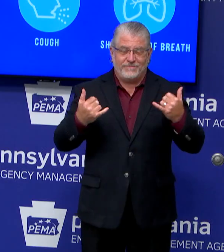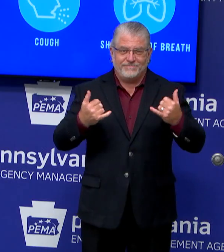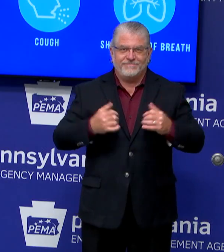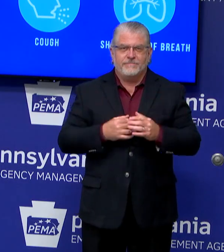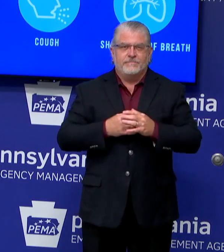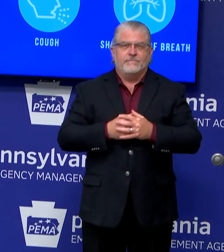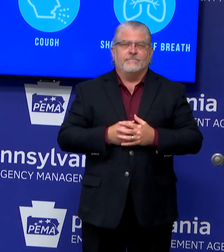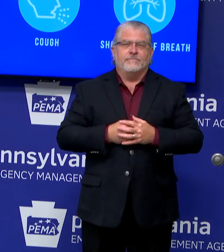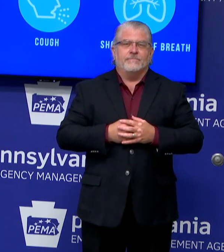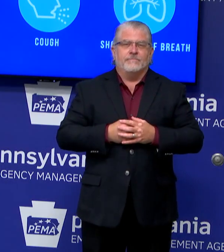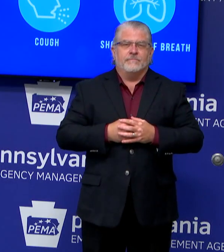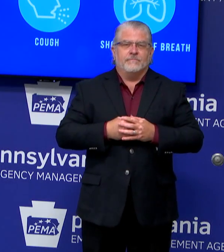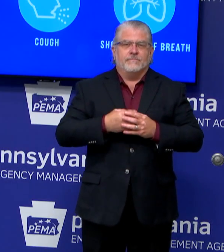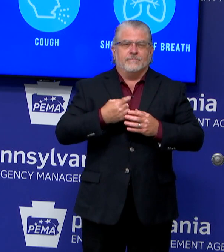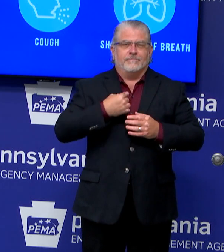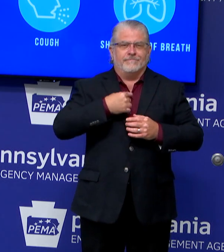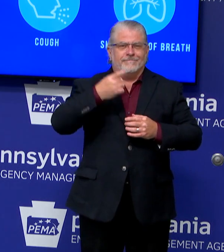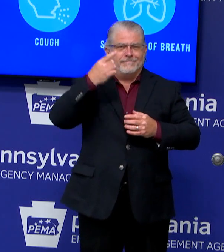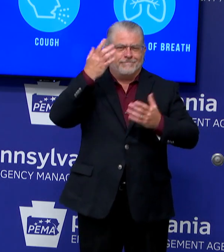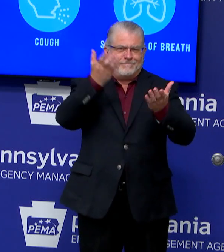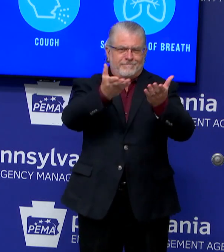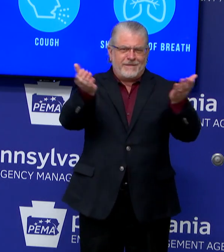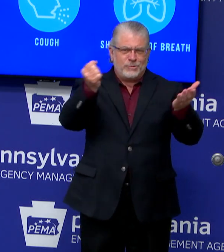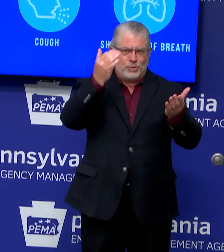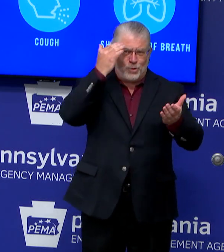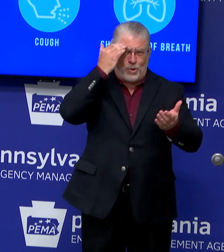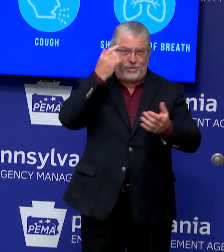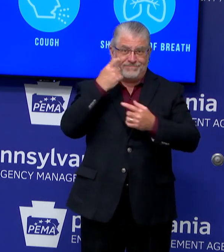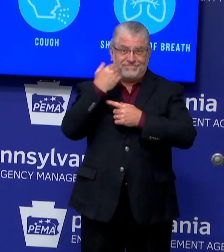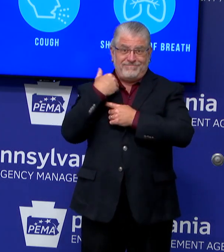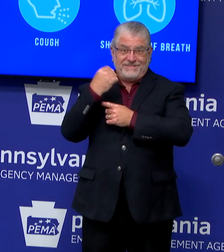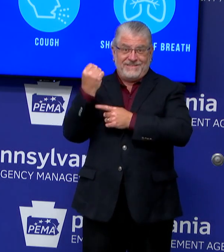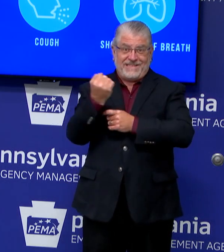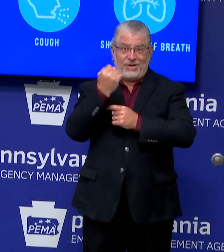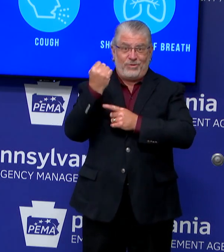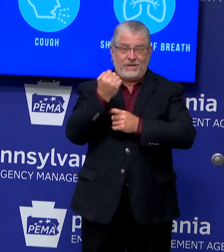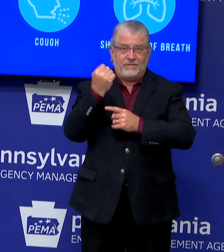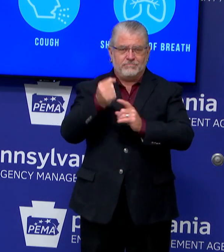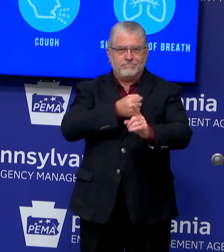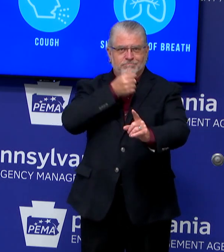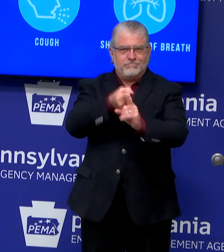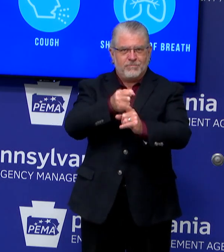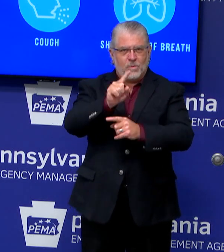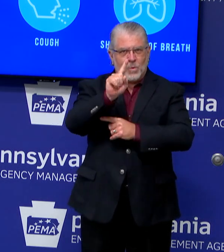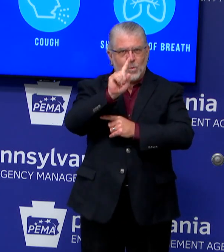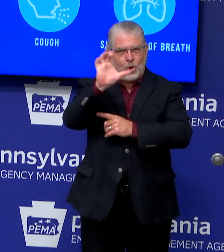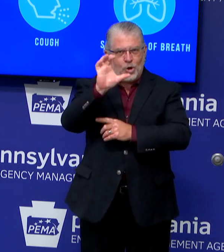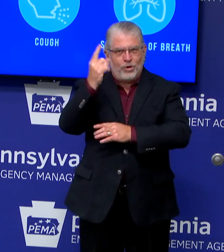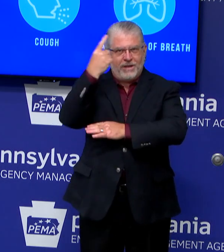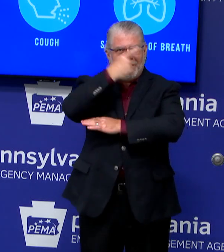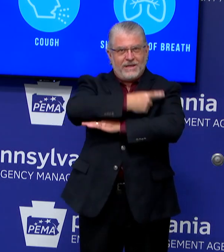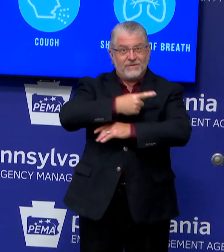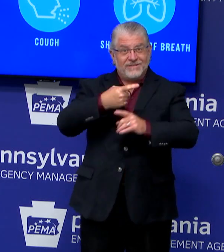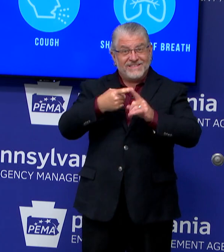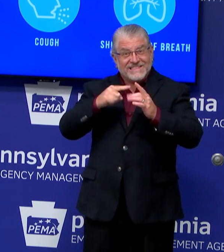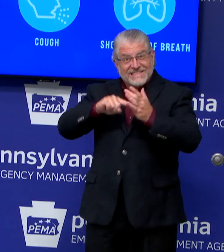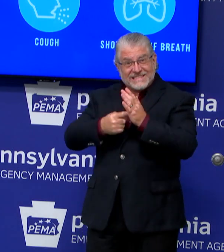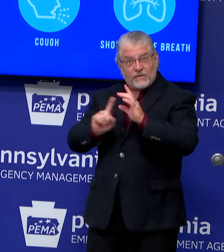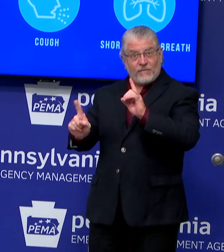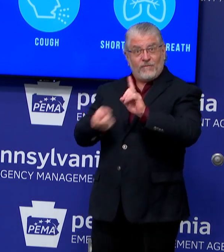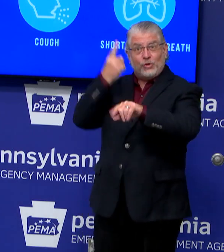I think, as you know, on Saturday, we passed the 100-day mark from when we had our first case of COVID-19